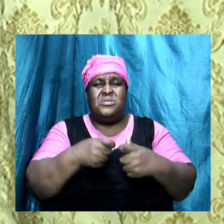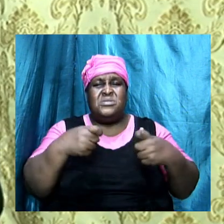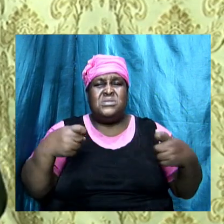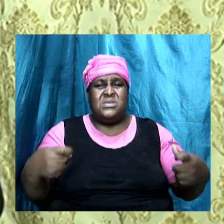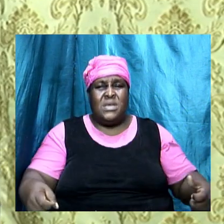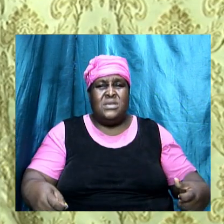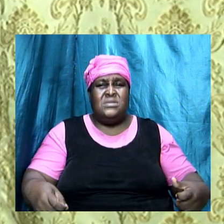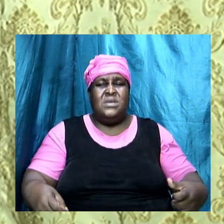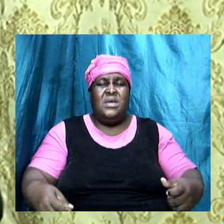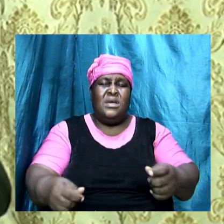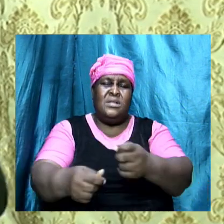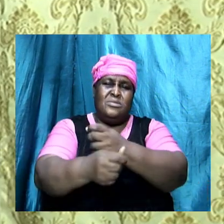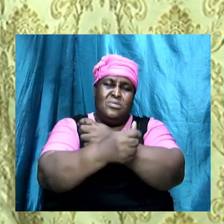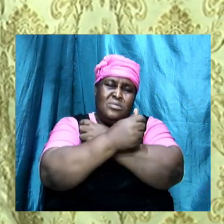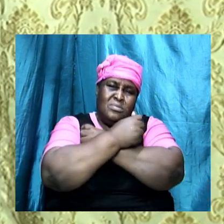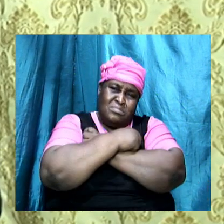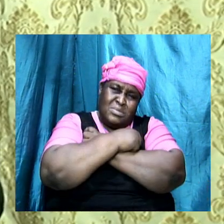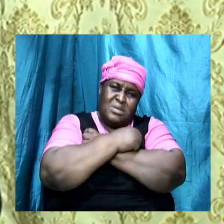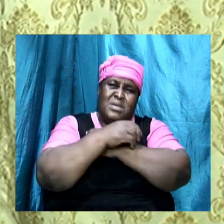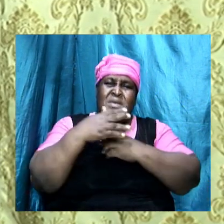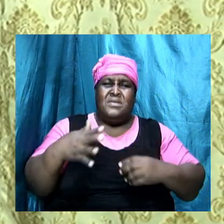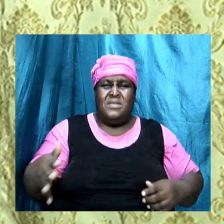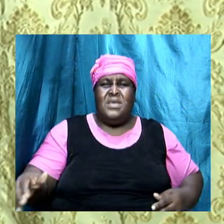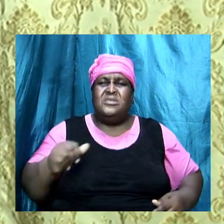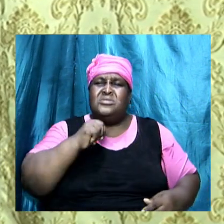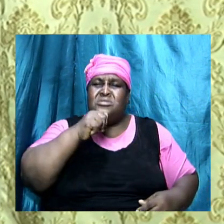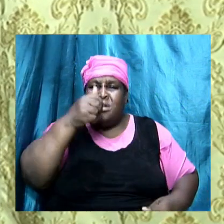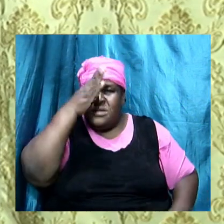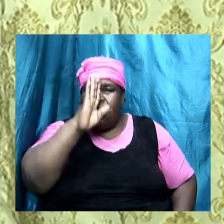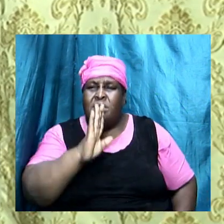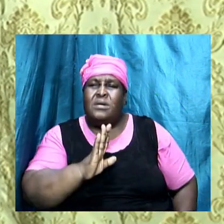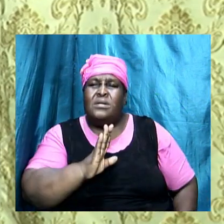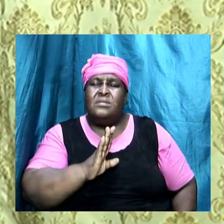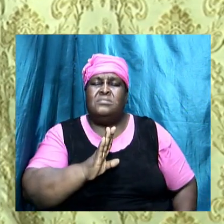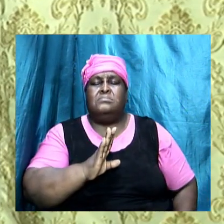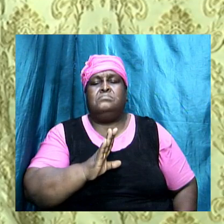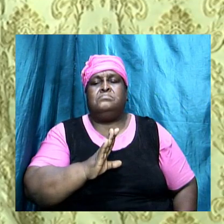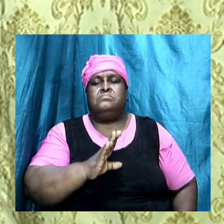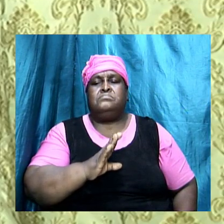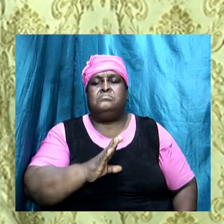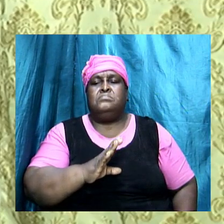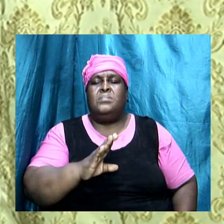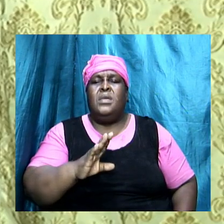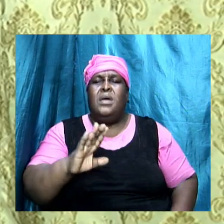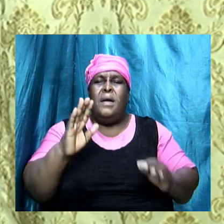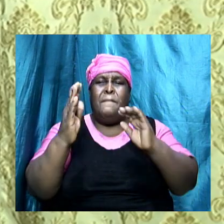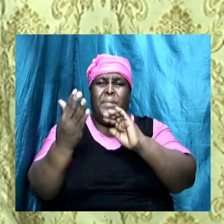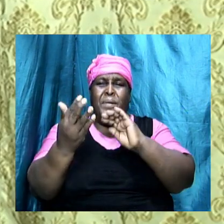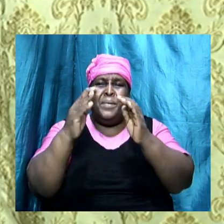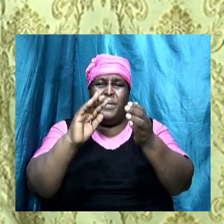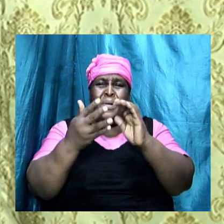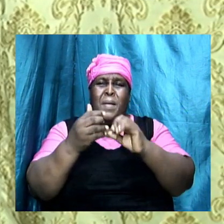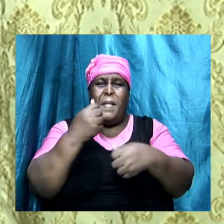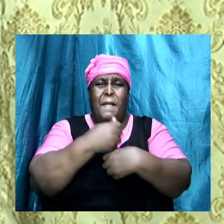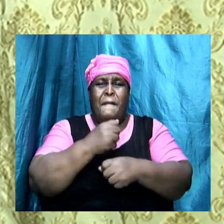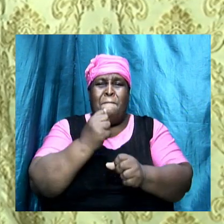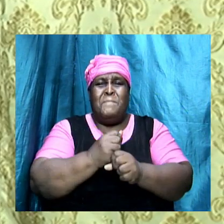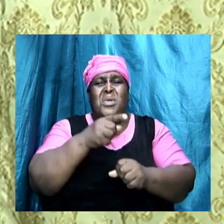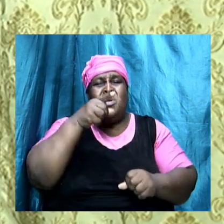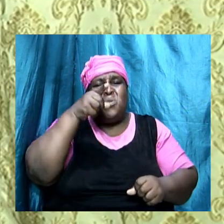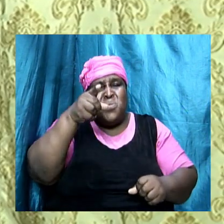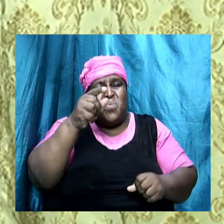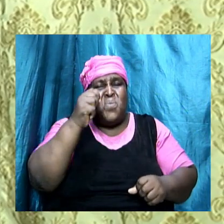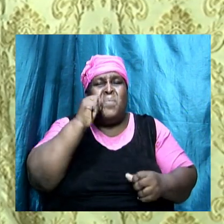to embrace things that are ungodly amen and to become it will cause you to become